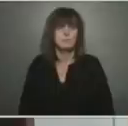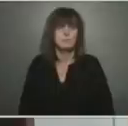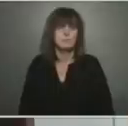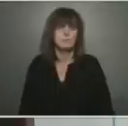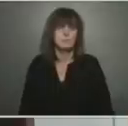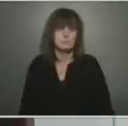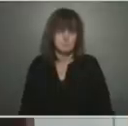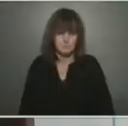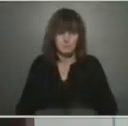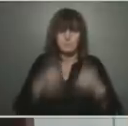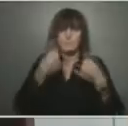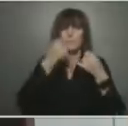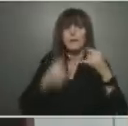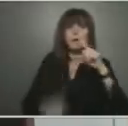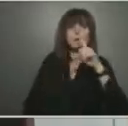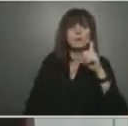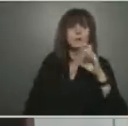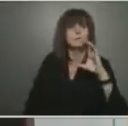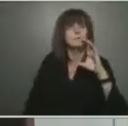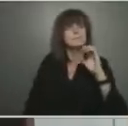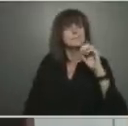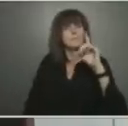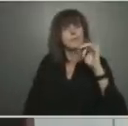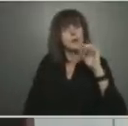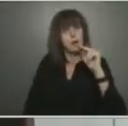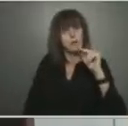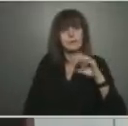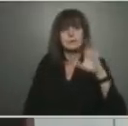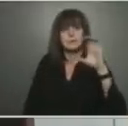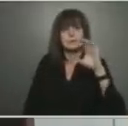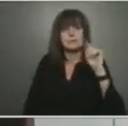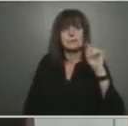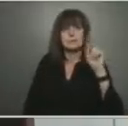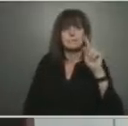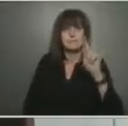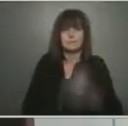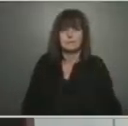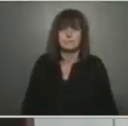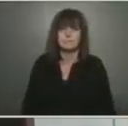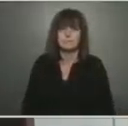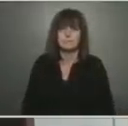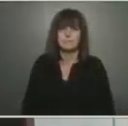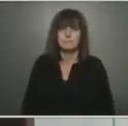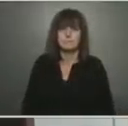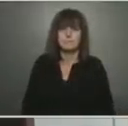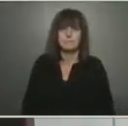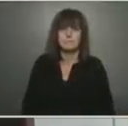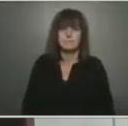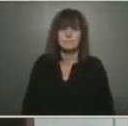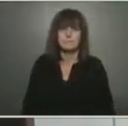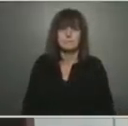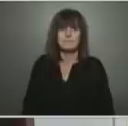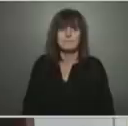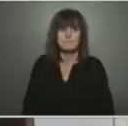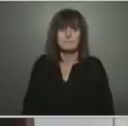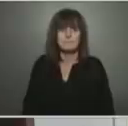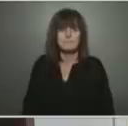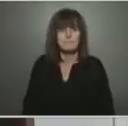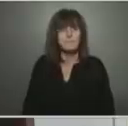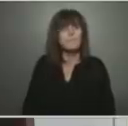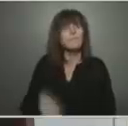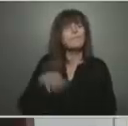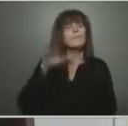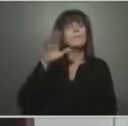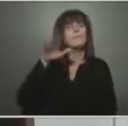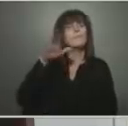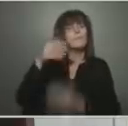News. Please go ahead. Hey, Dr. Moore. Just talking about the data that you were mentioning, you've always been